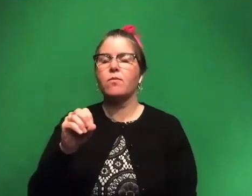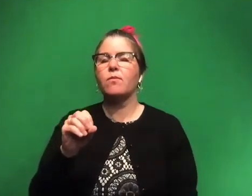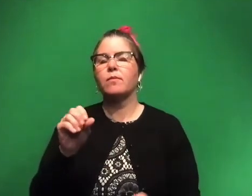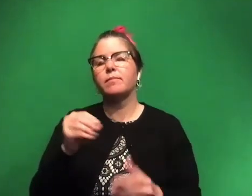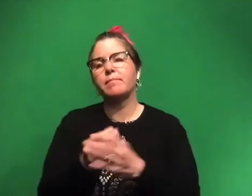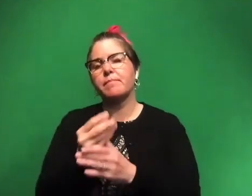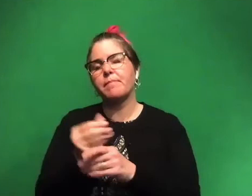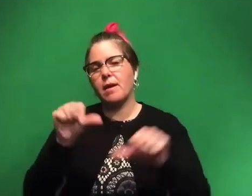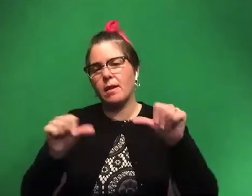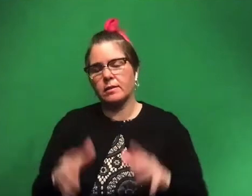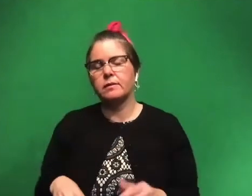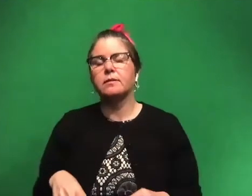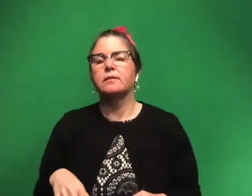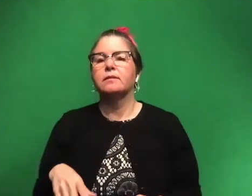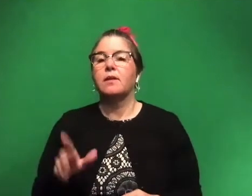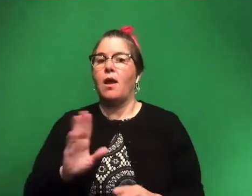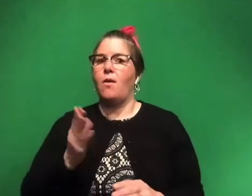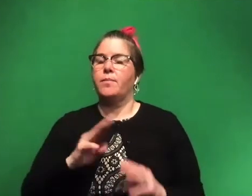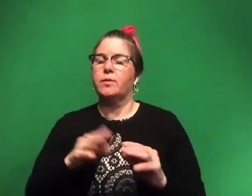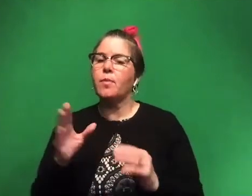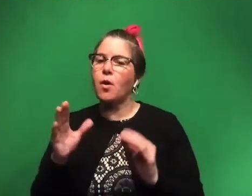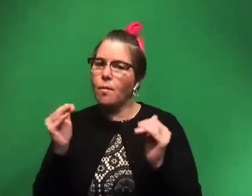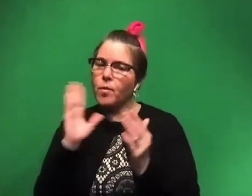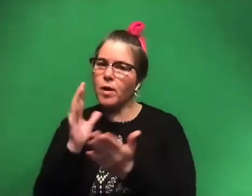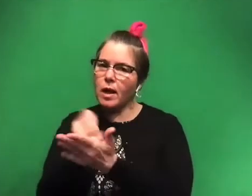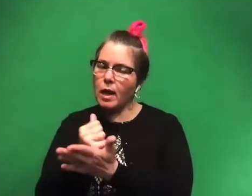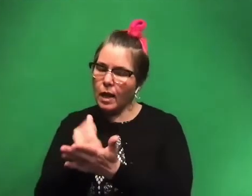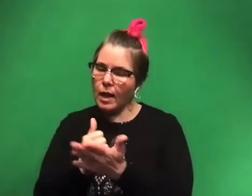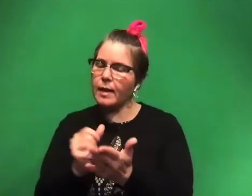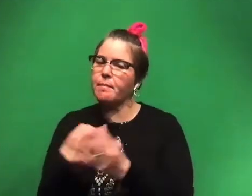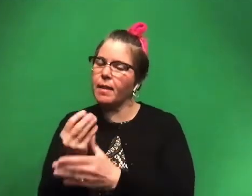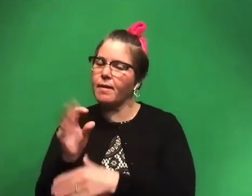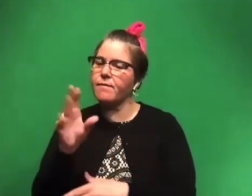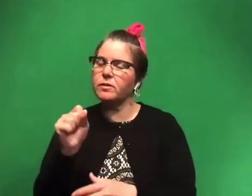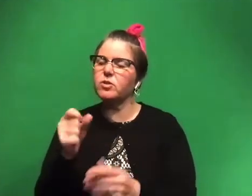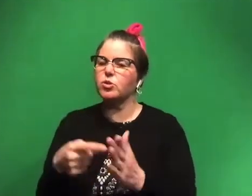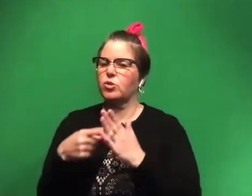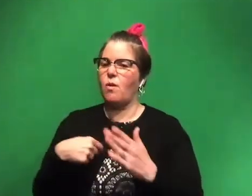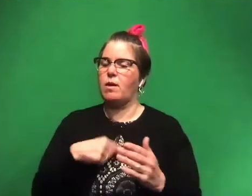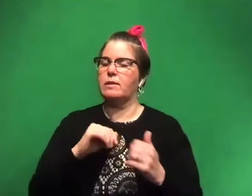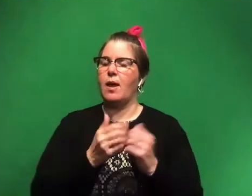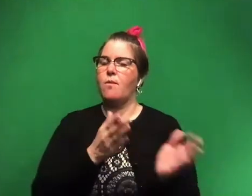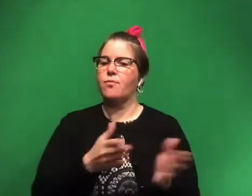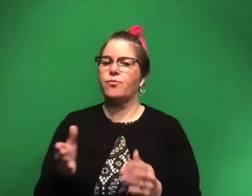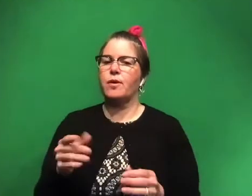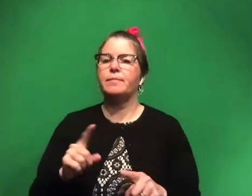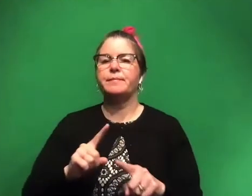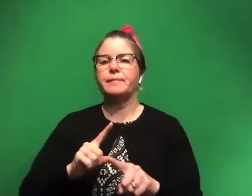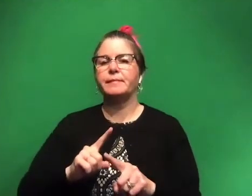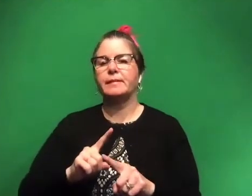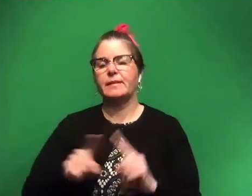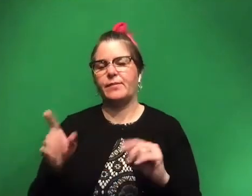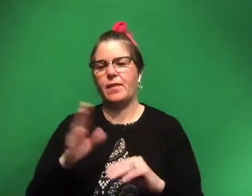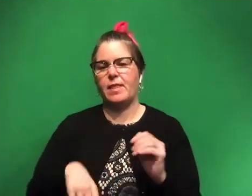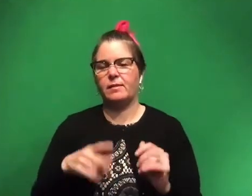that is hoping to collect some plant fossils to show us how to prep. Um, it's a lot different from what she's described. So you actually